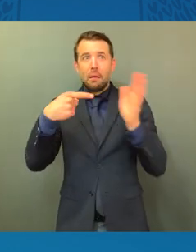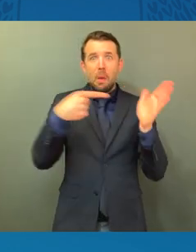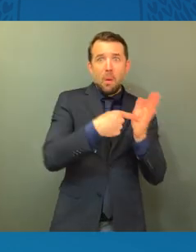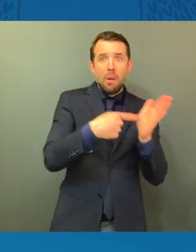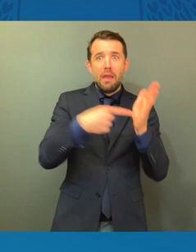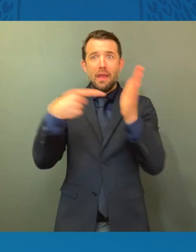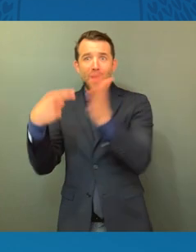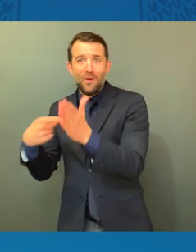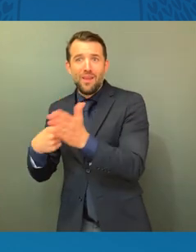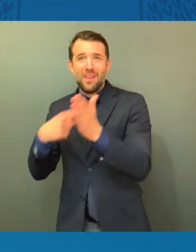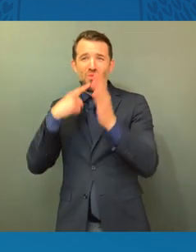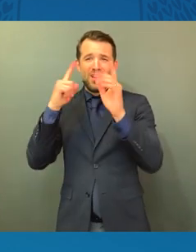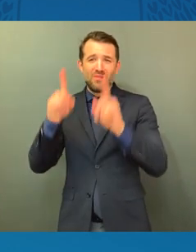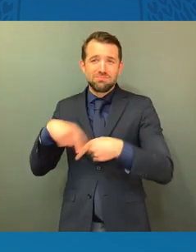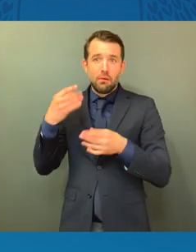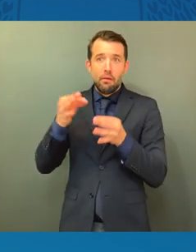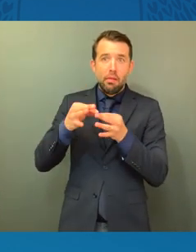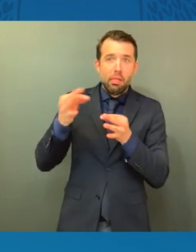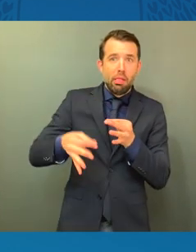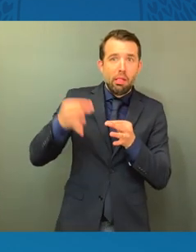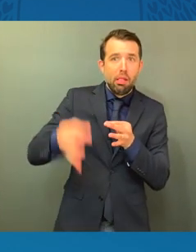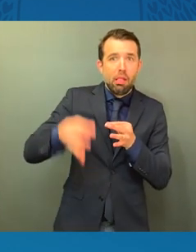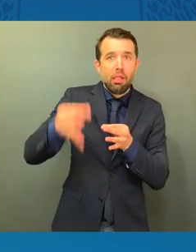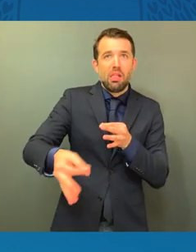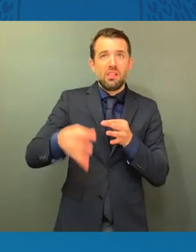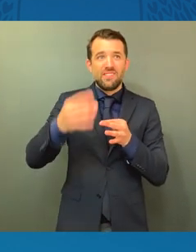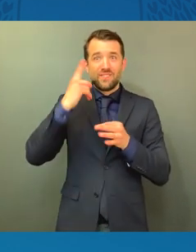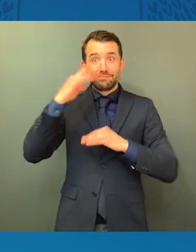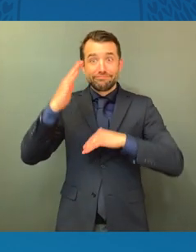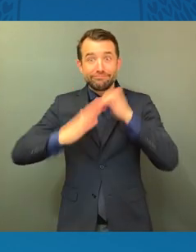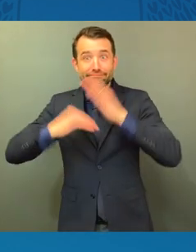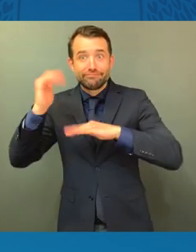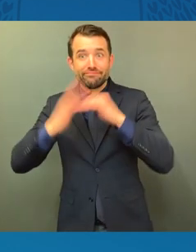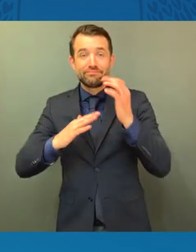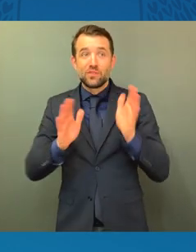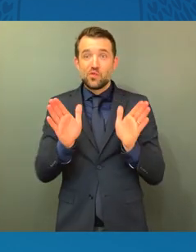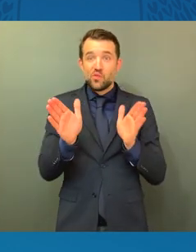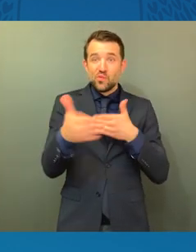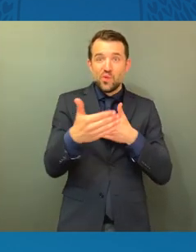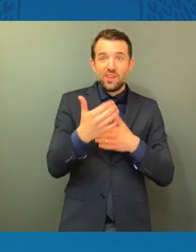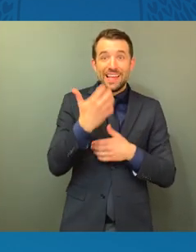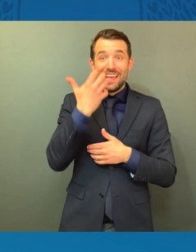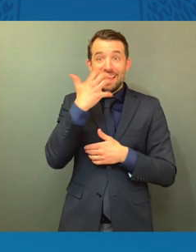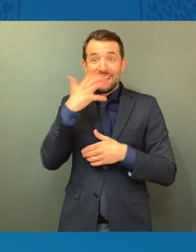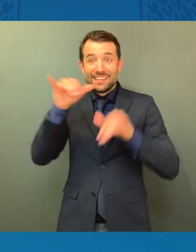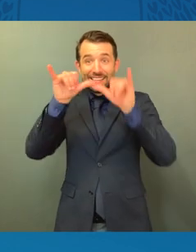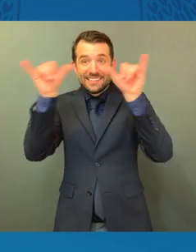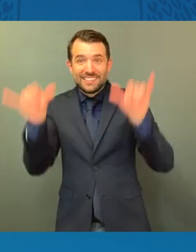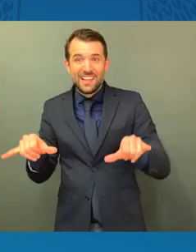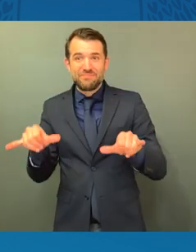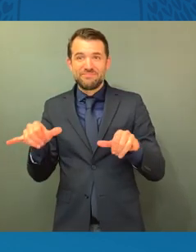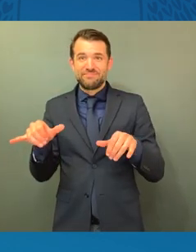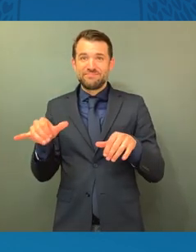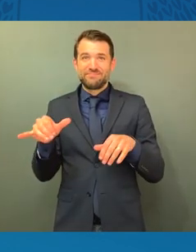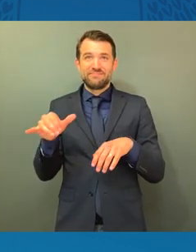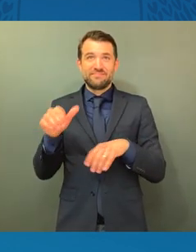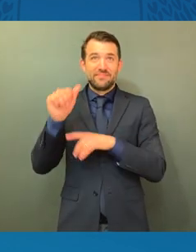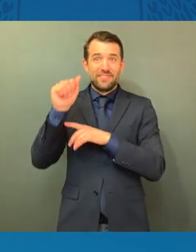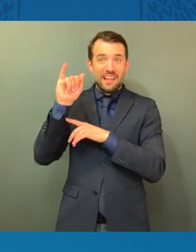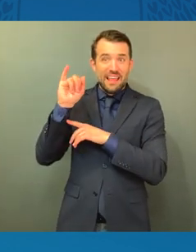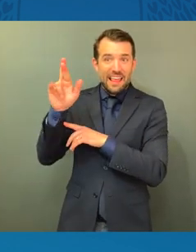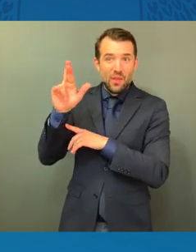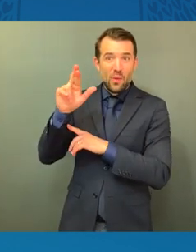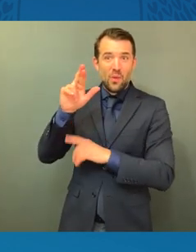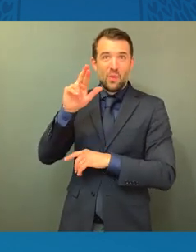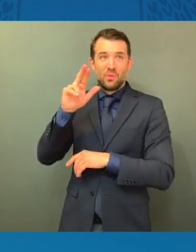classrooms. For example, upgrades to heating, to ventilation, and air conditioning systems known